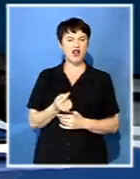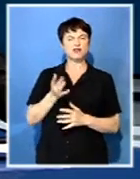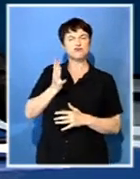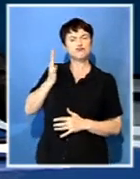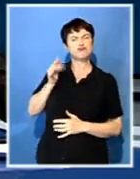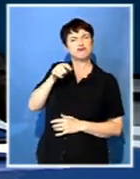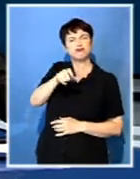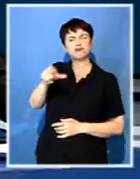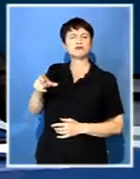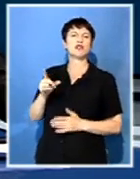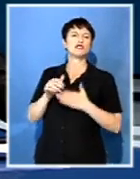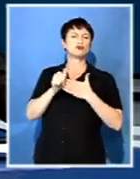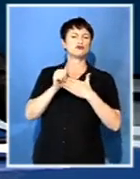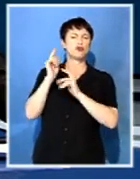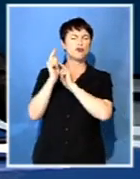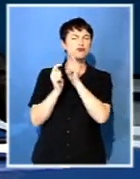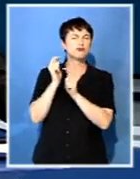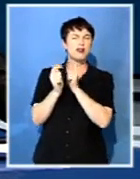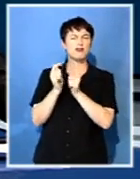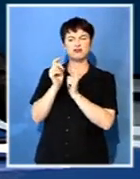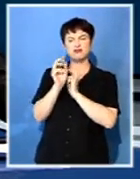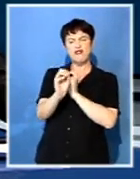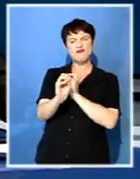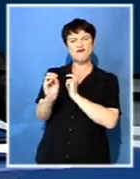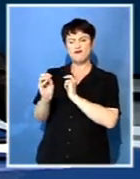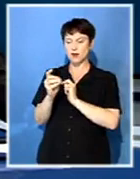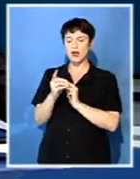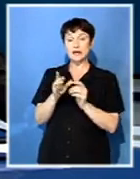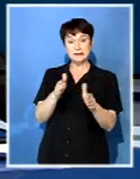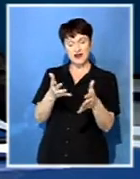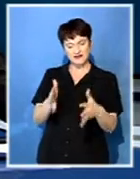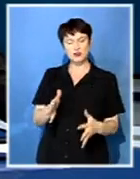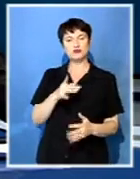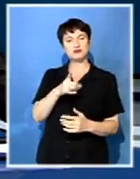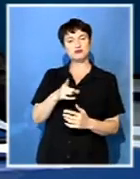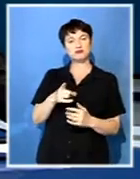of traditional leaders that supported the then-democratic movement.